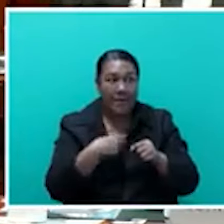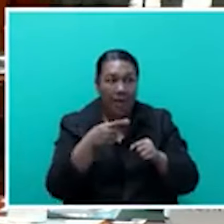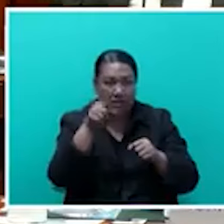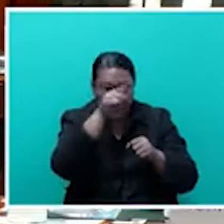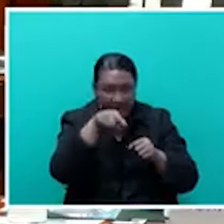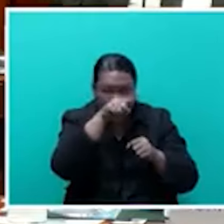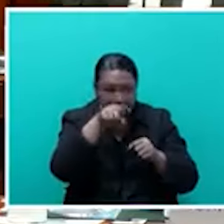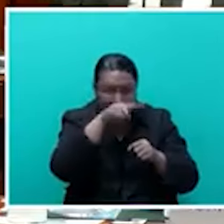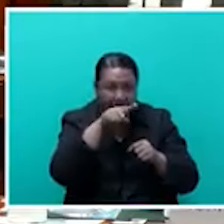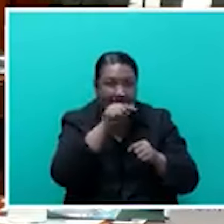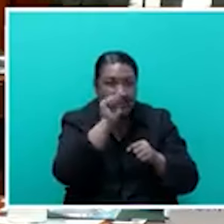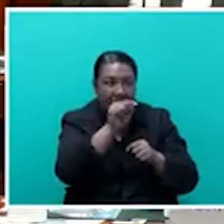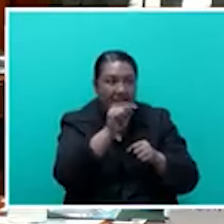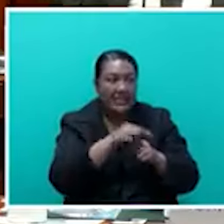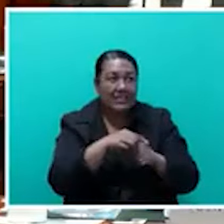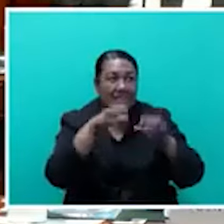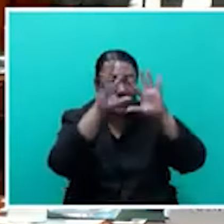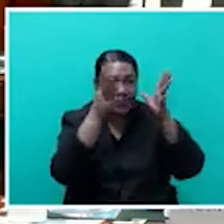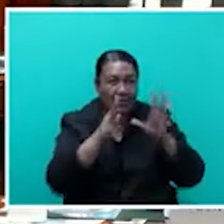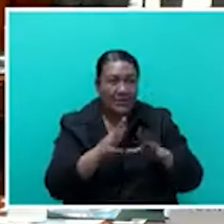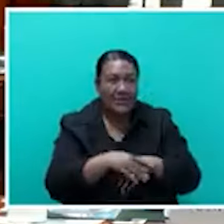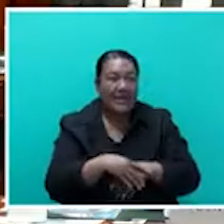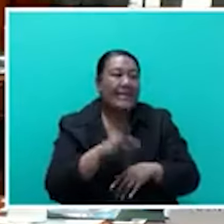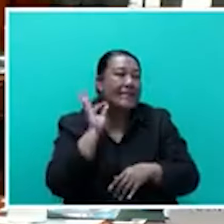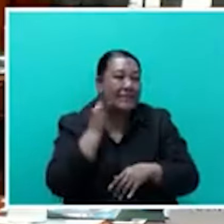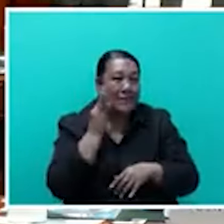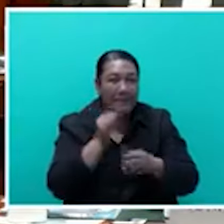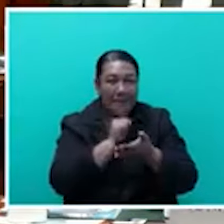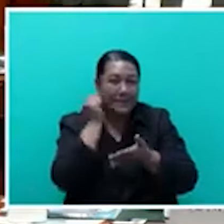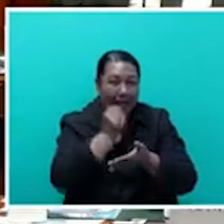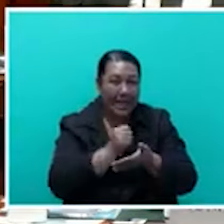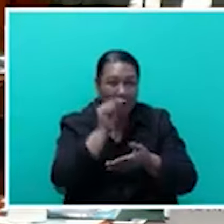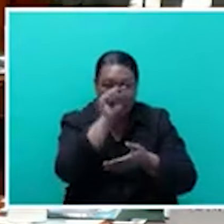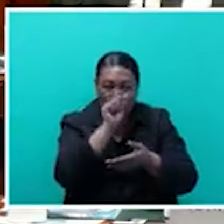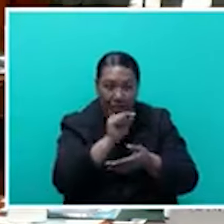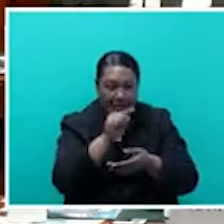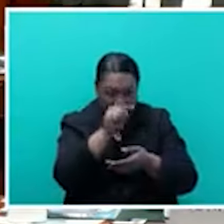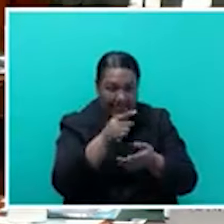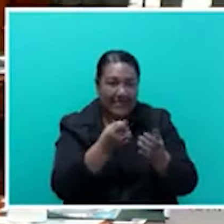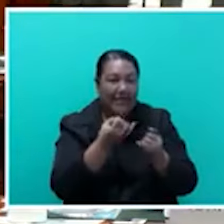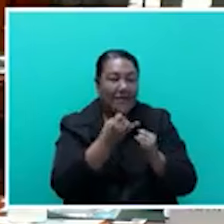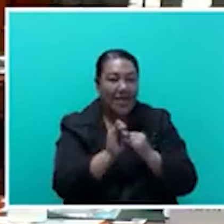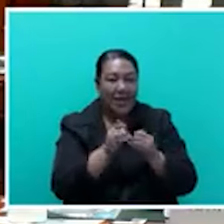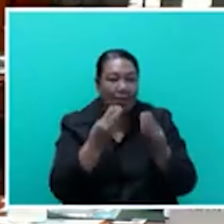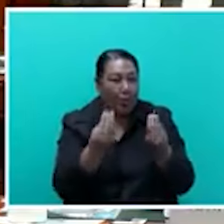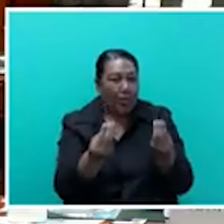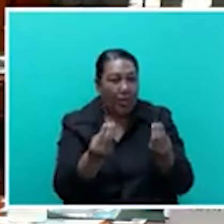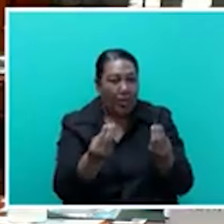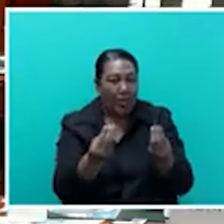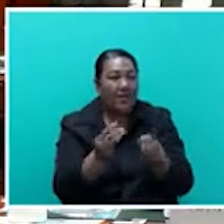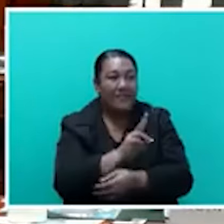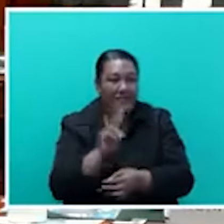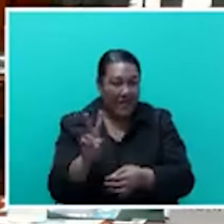You see Fiji mahogany has got those little black dots. I think that that is a commodity as we go into our